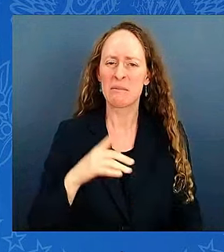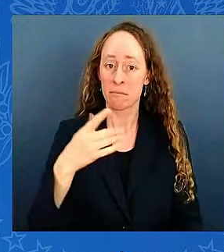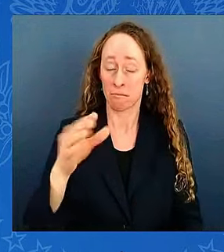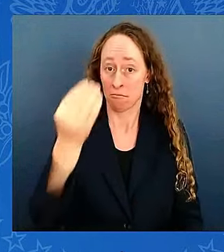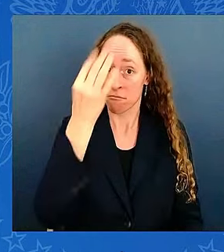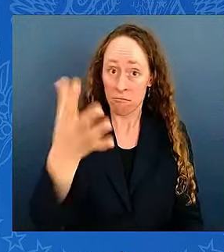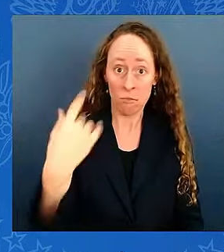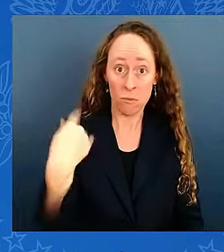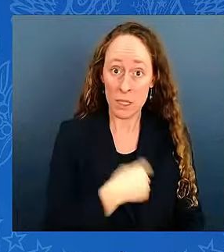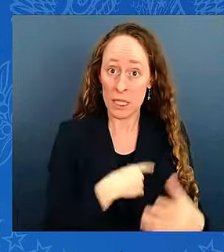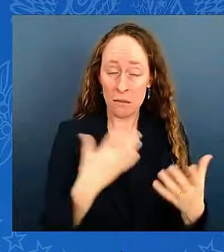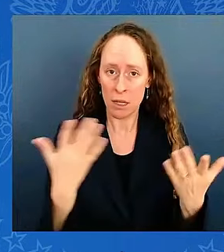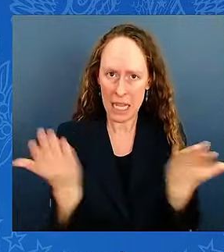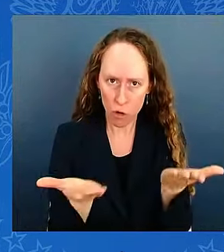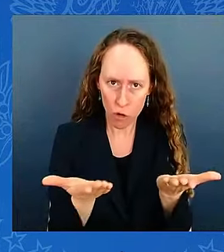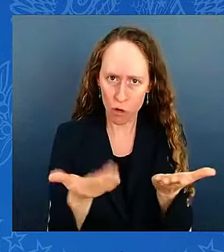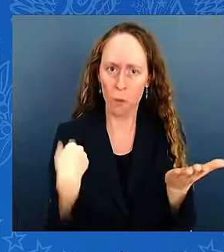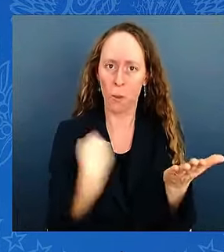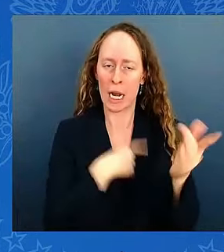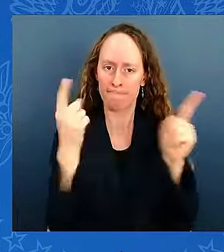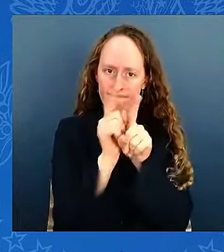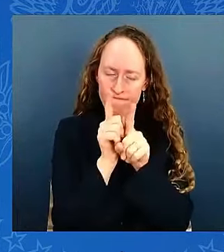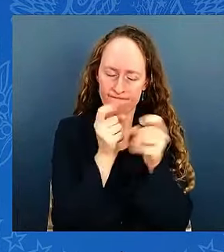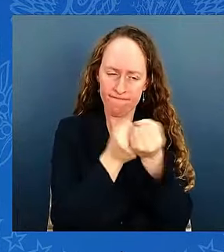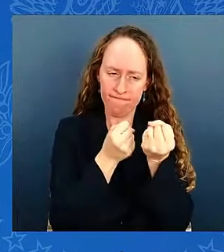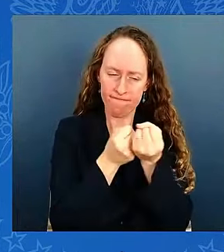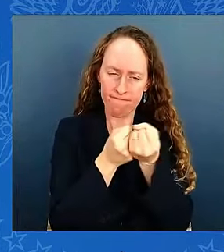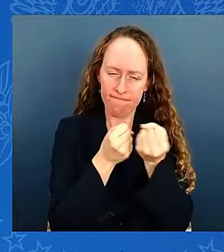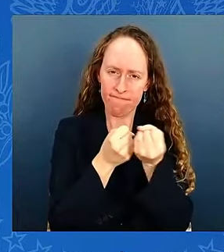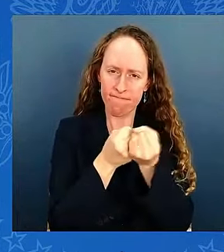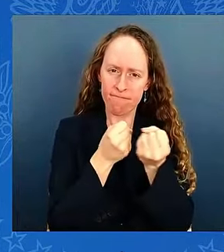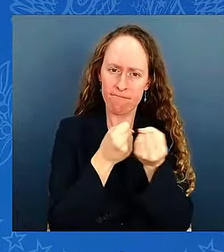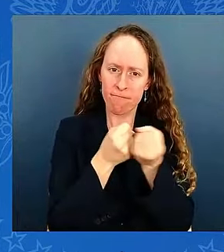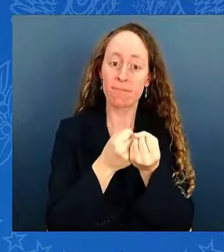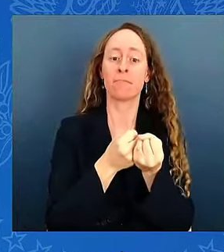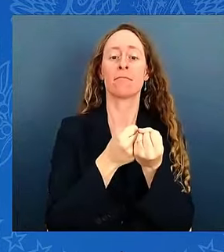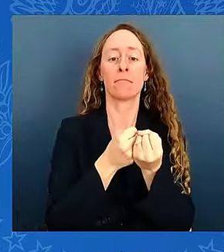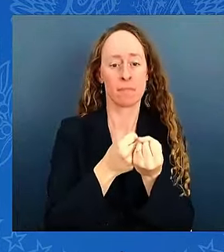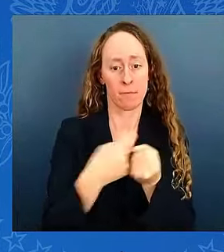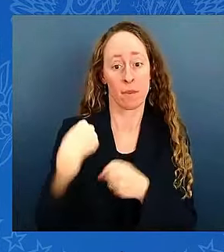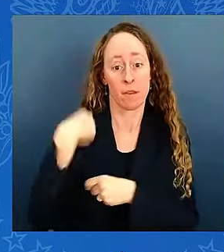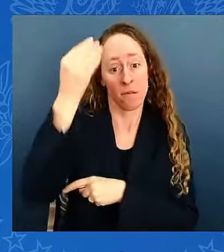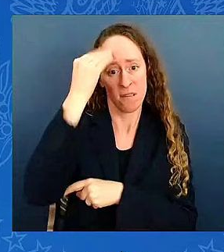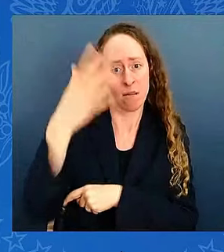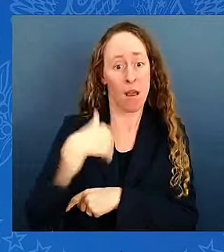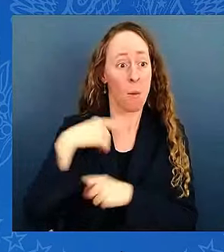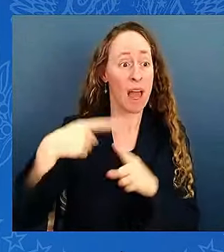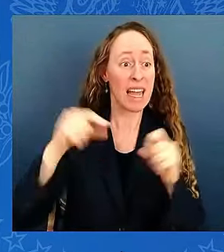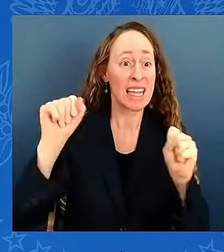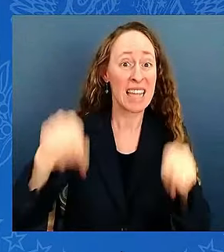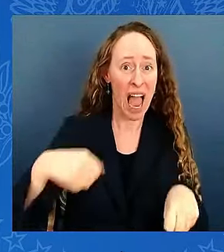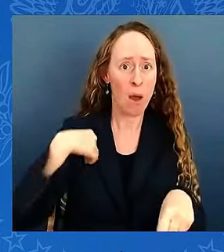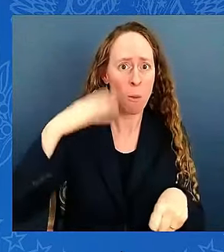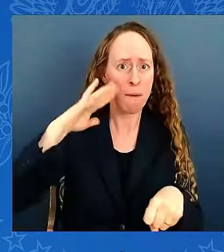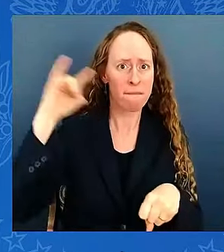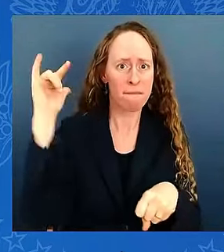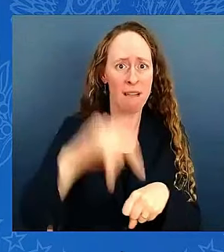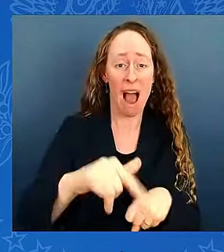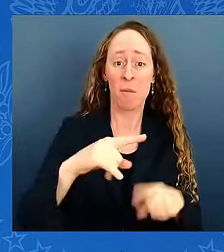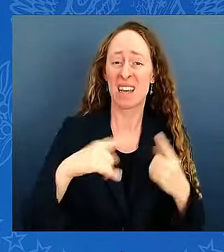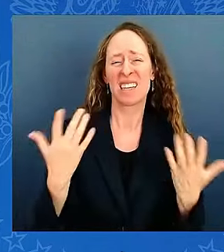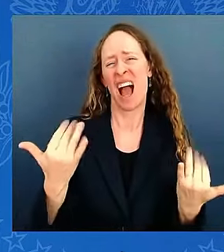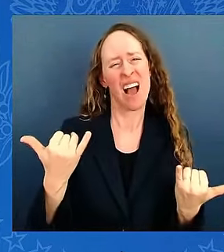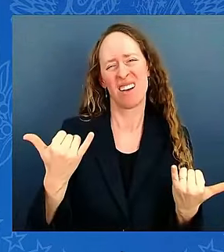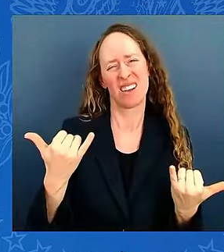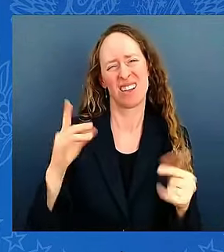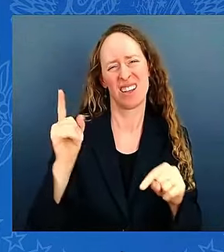committed to traveling to the impacted areas as soon as possible, but I've been told that it would be disruptive if I did it right now. We will not do